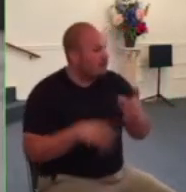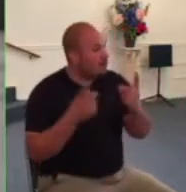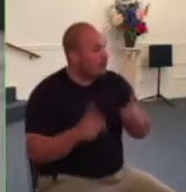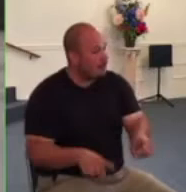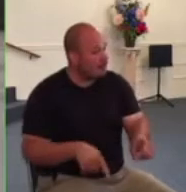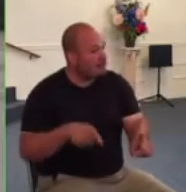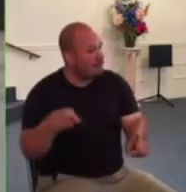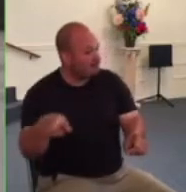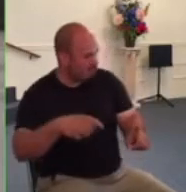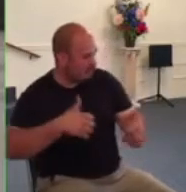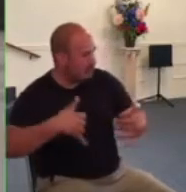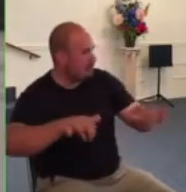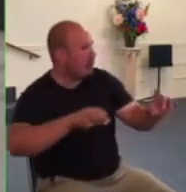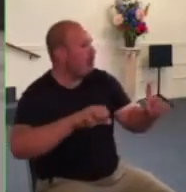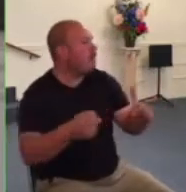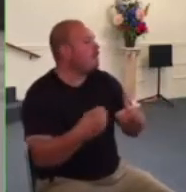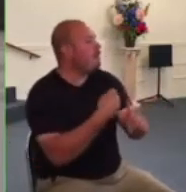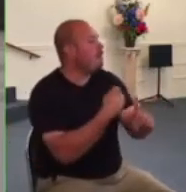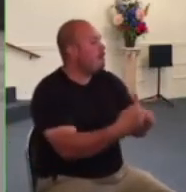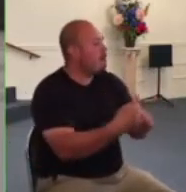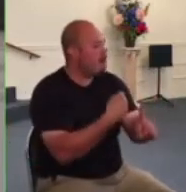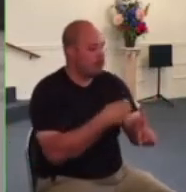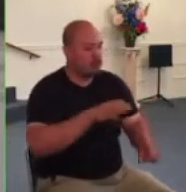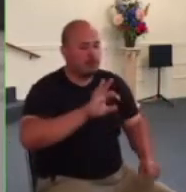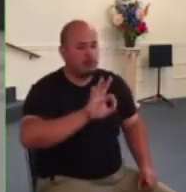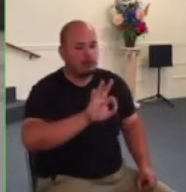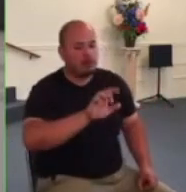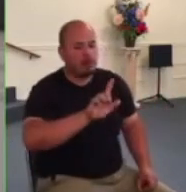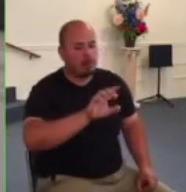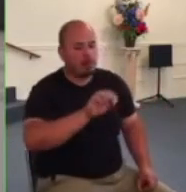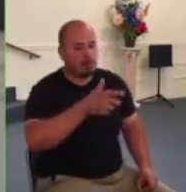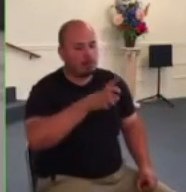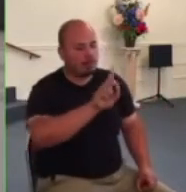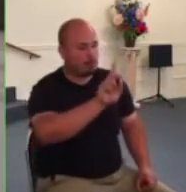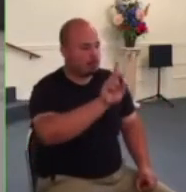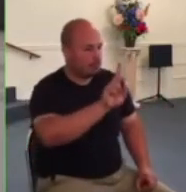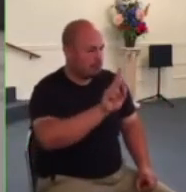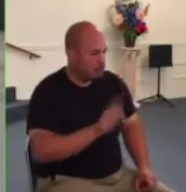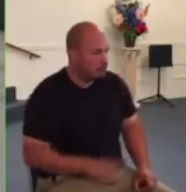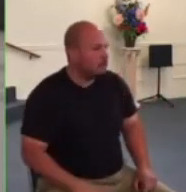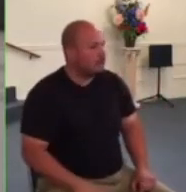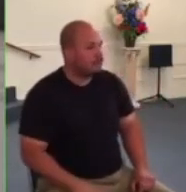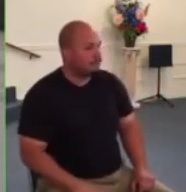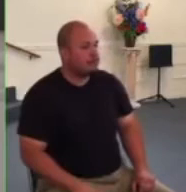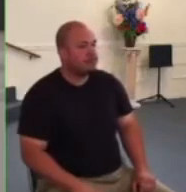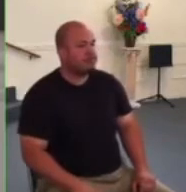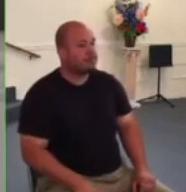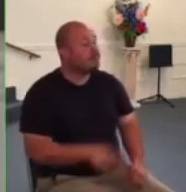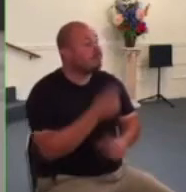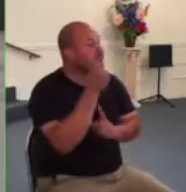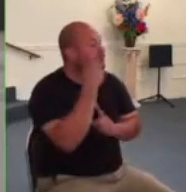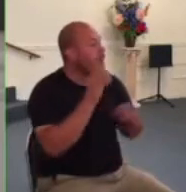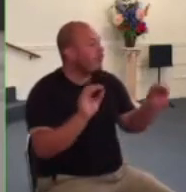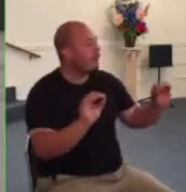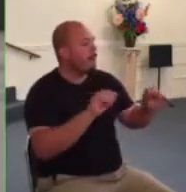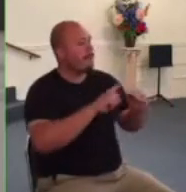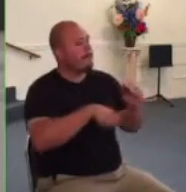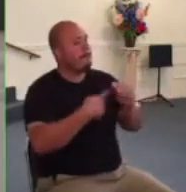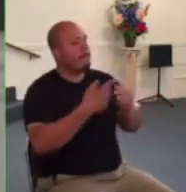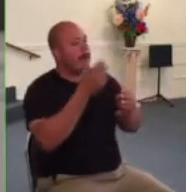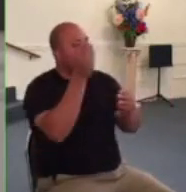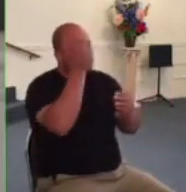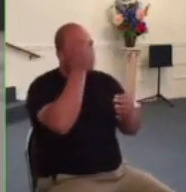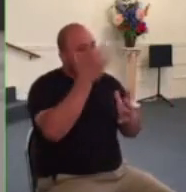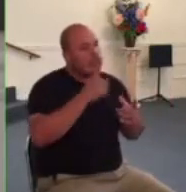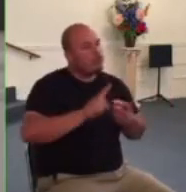the apostles could resist at that moment but there is nothing about submitting to this order to come and appear